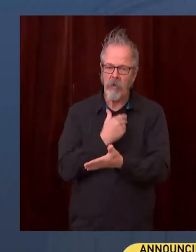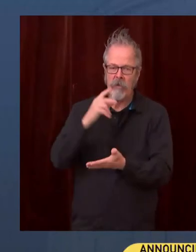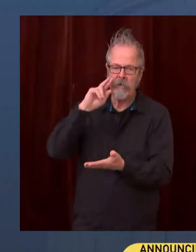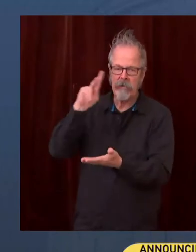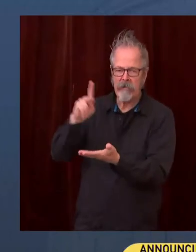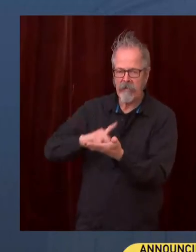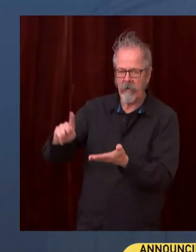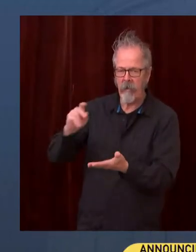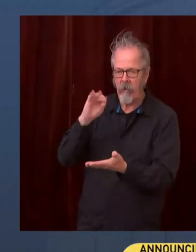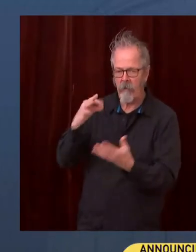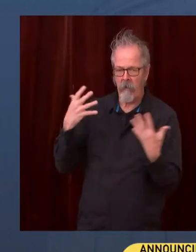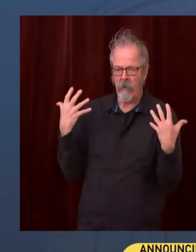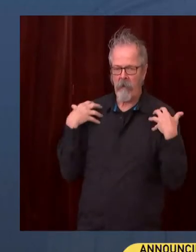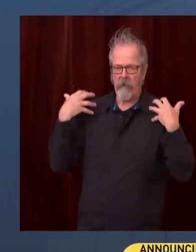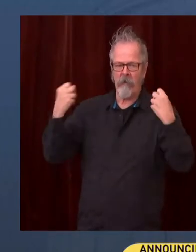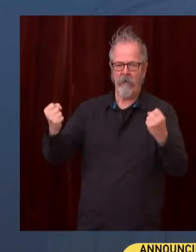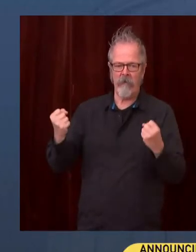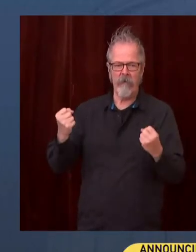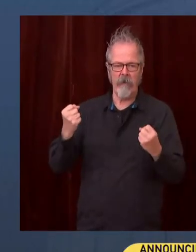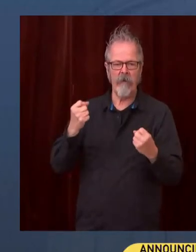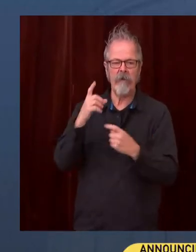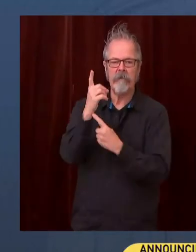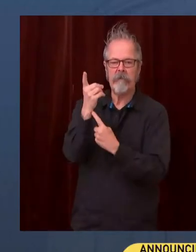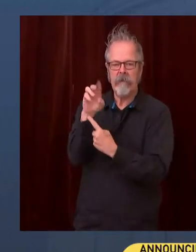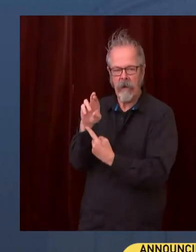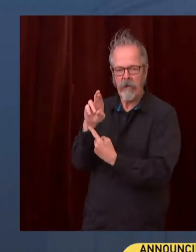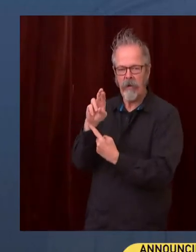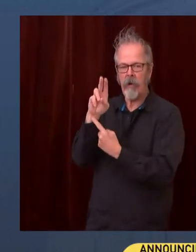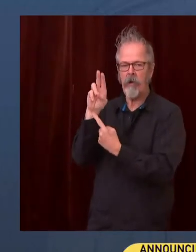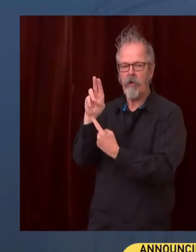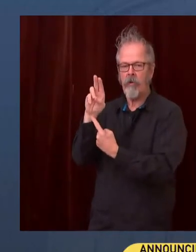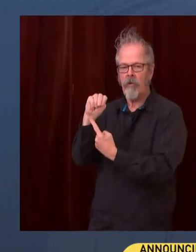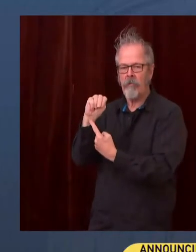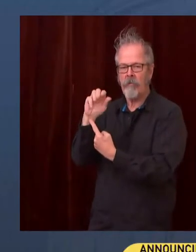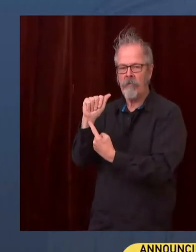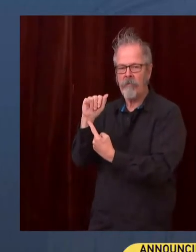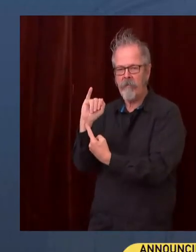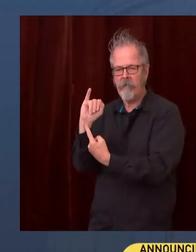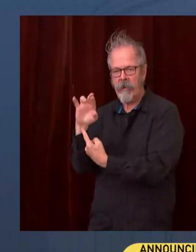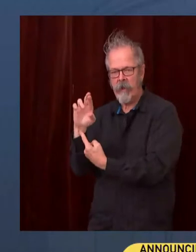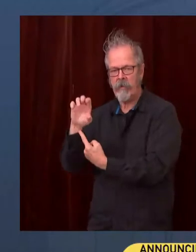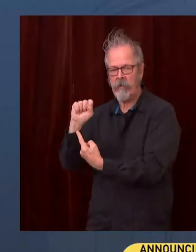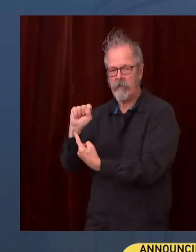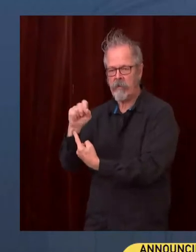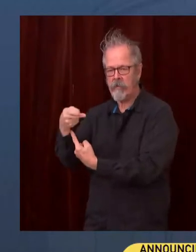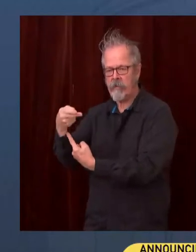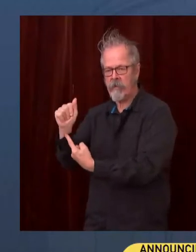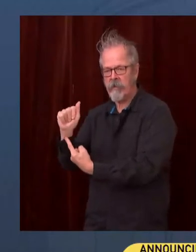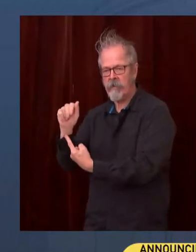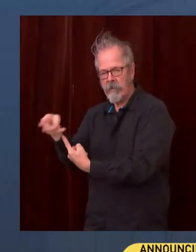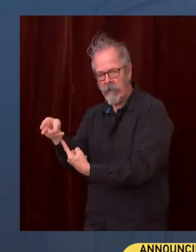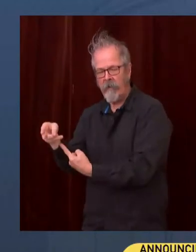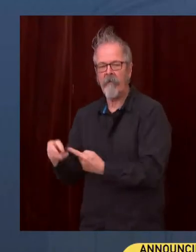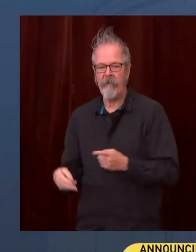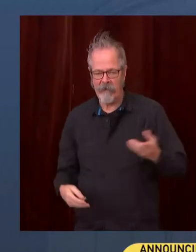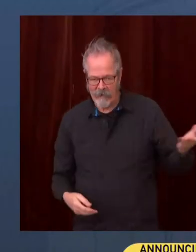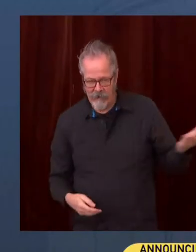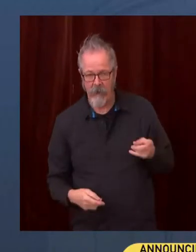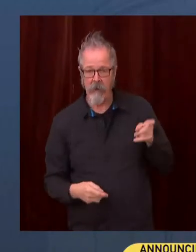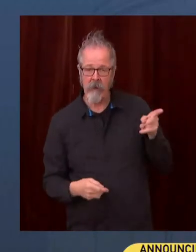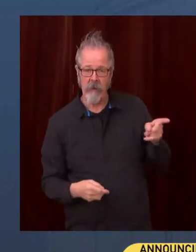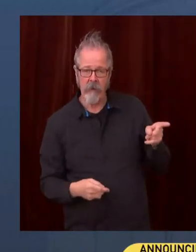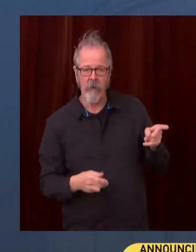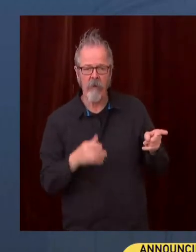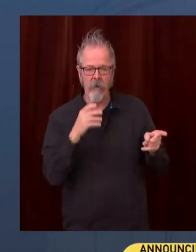Dr. Amir Shah, who will be taking the reins from John Wiesman on December 21st. And I'm very excited